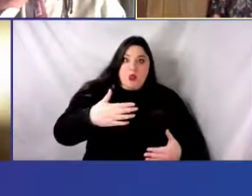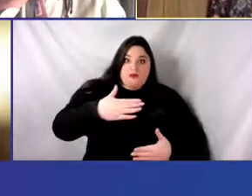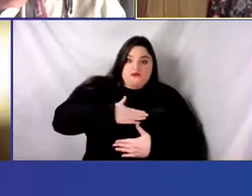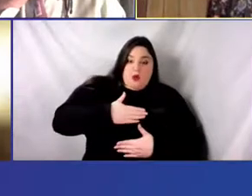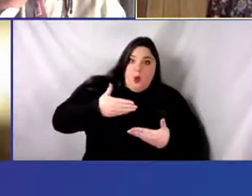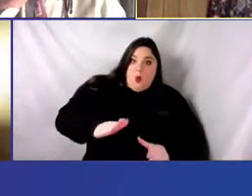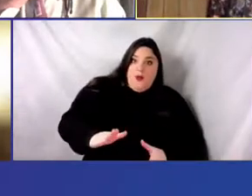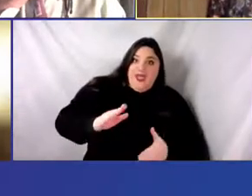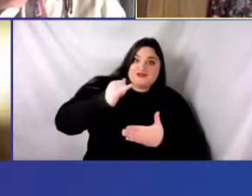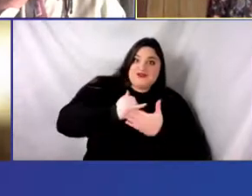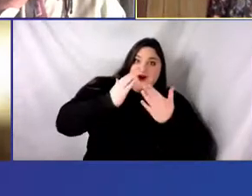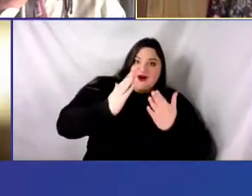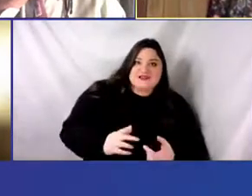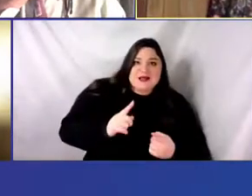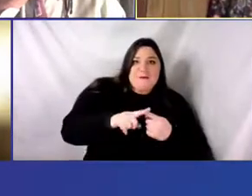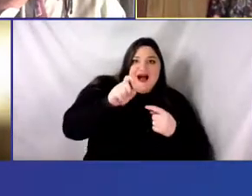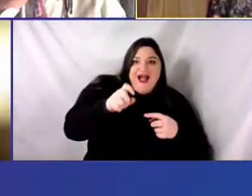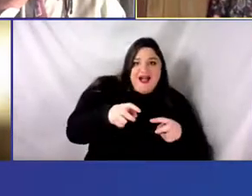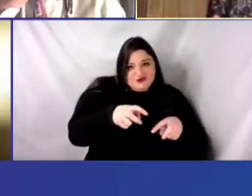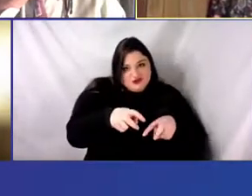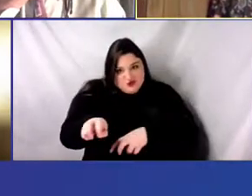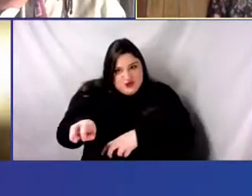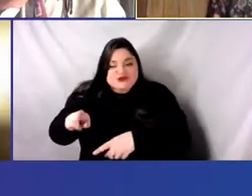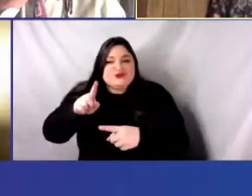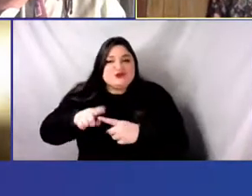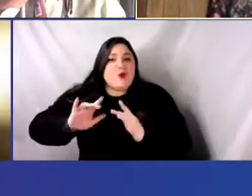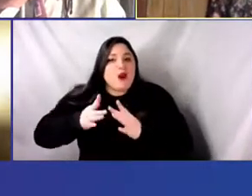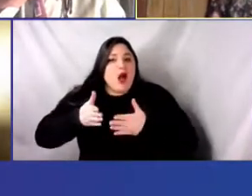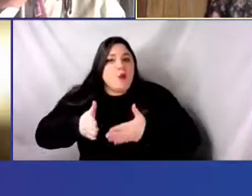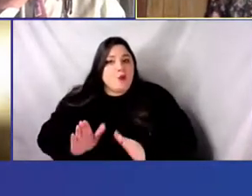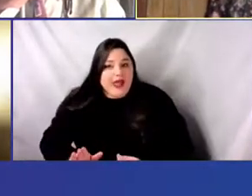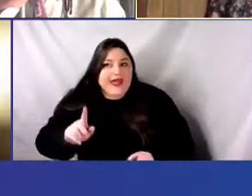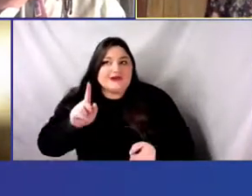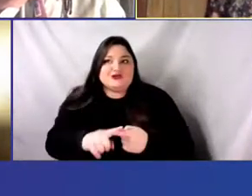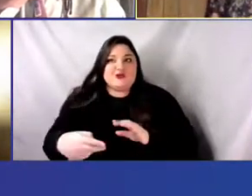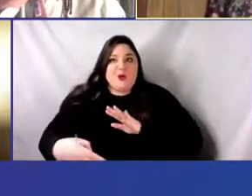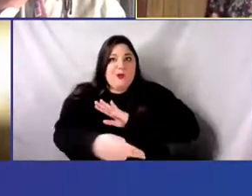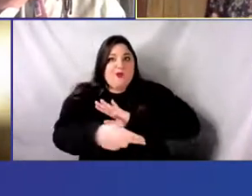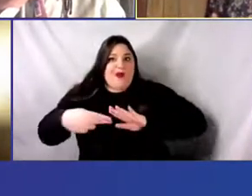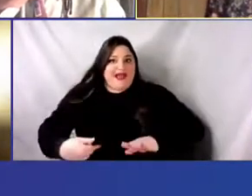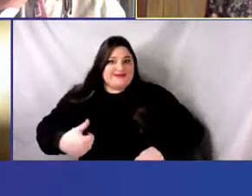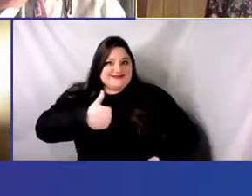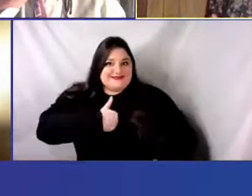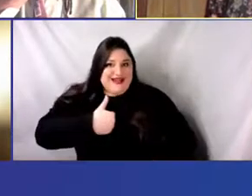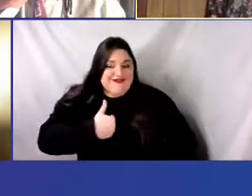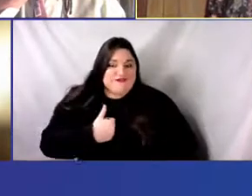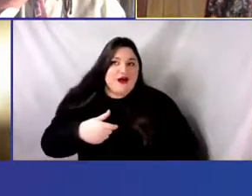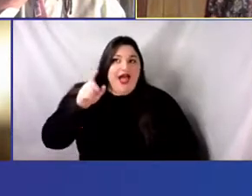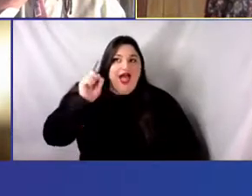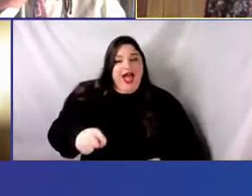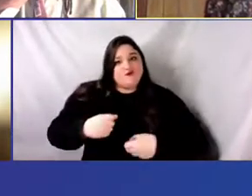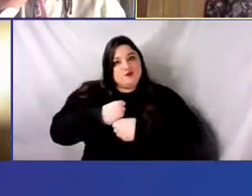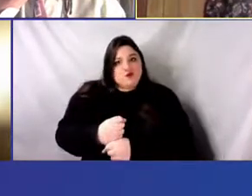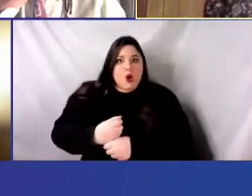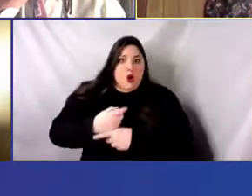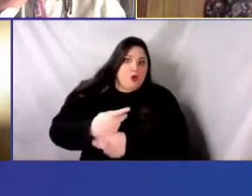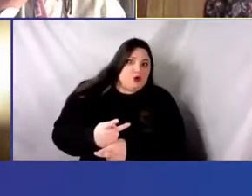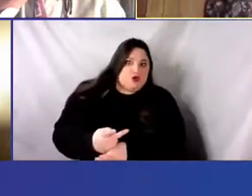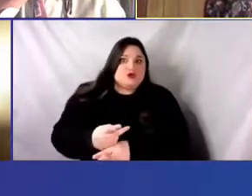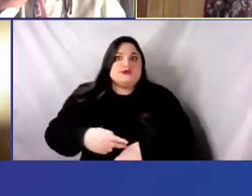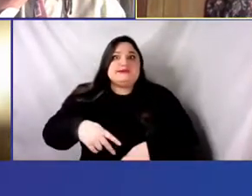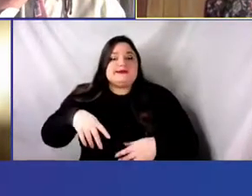artist is a brand, an artist is making internet content, um, not to